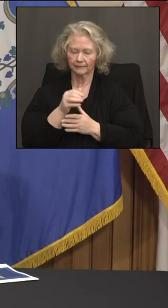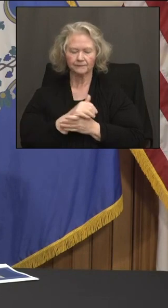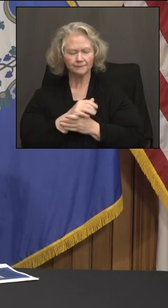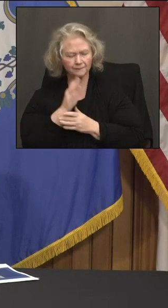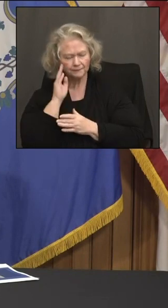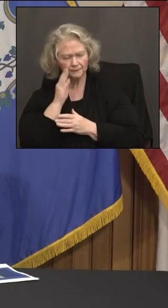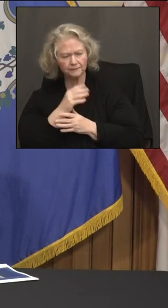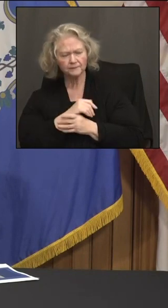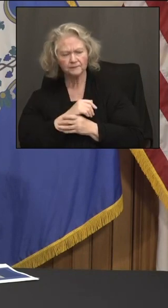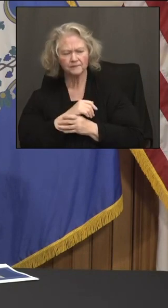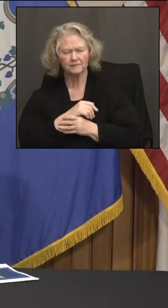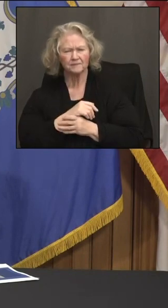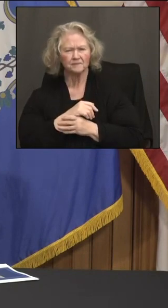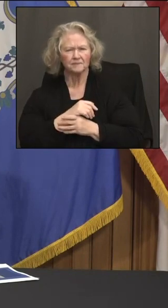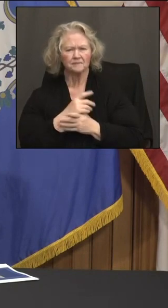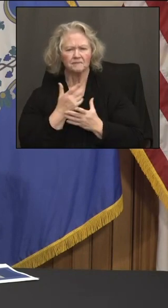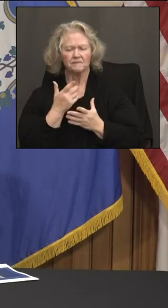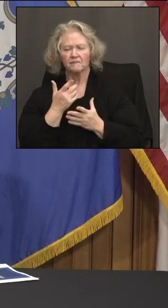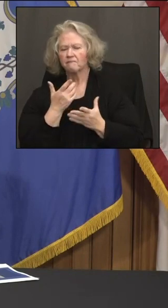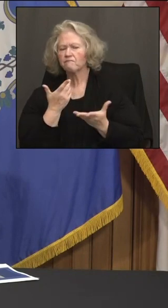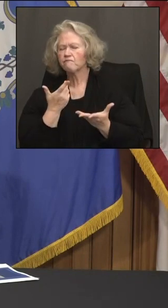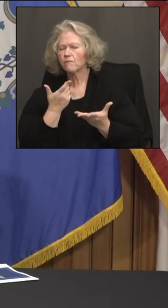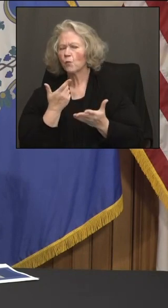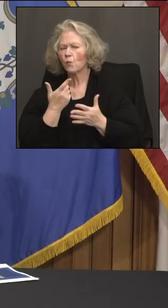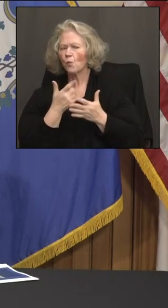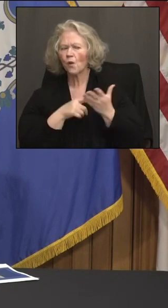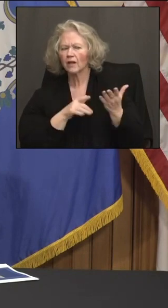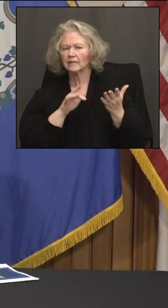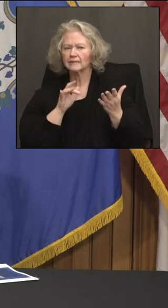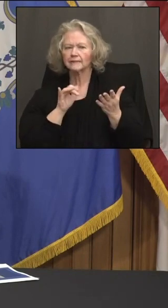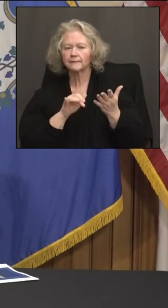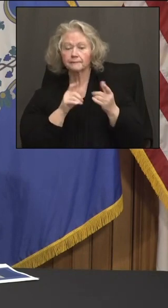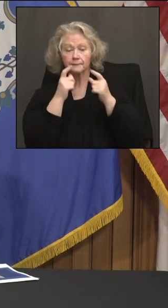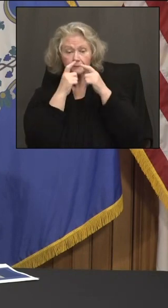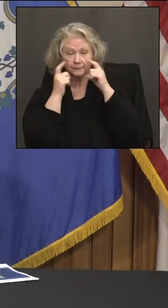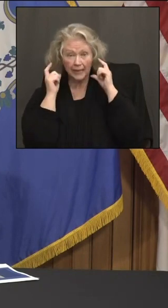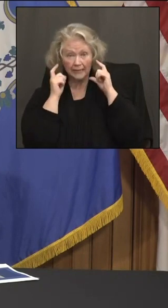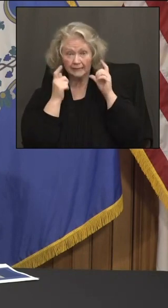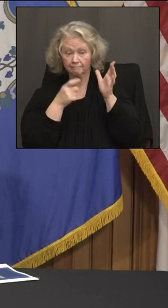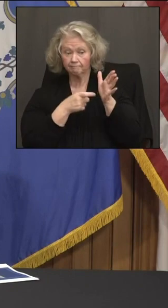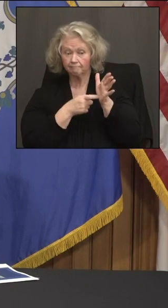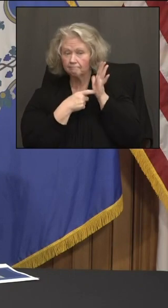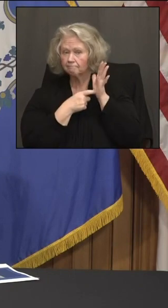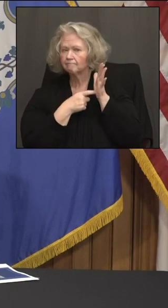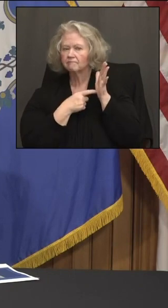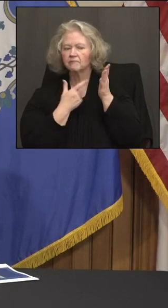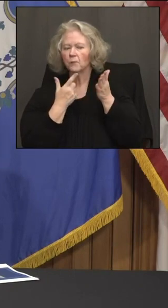What's the latest on the mask mandate and its future after May 19th?